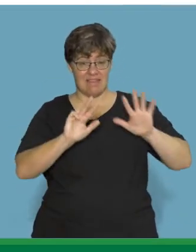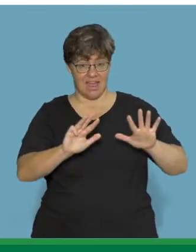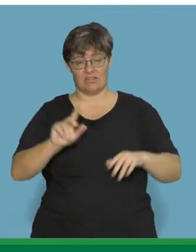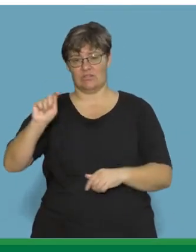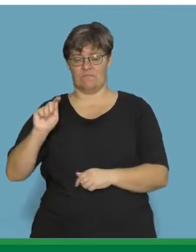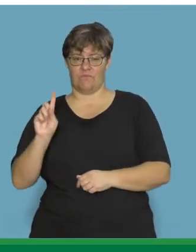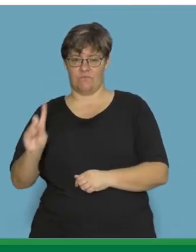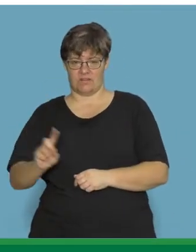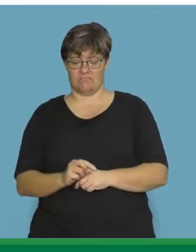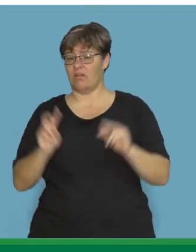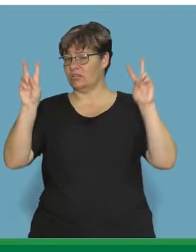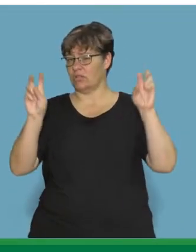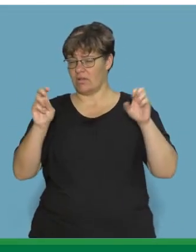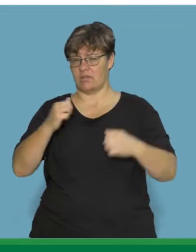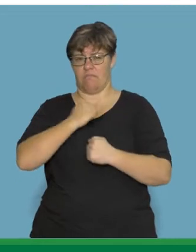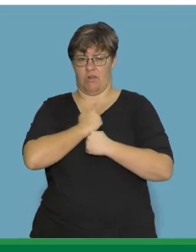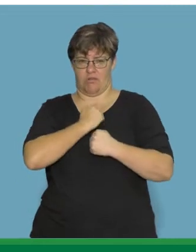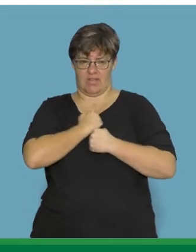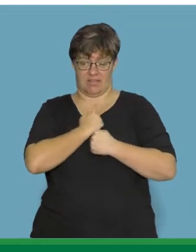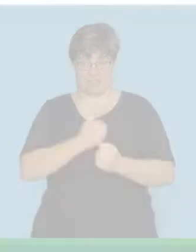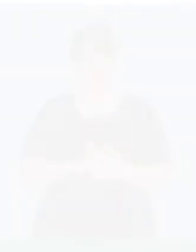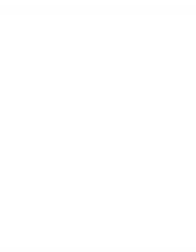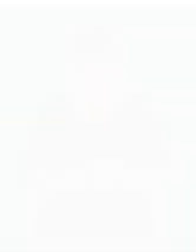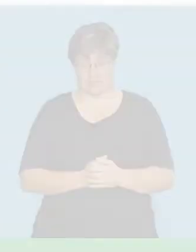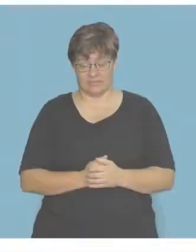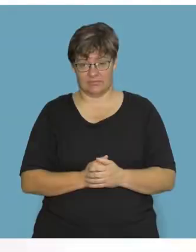1. The topic of focus is on belongings.